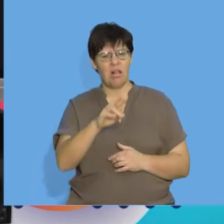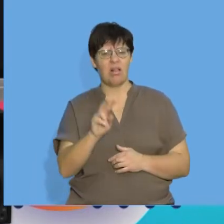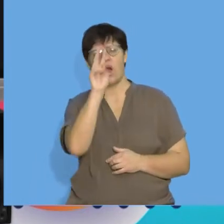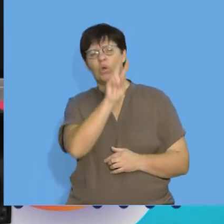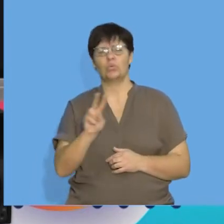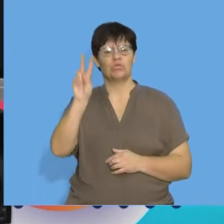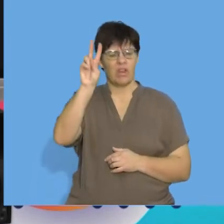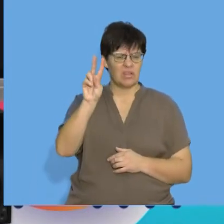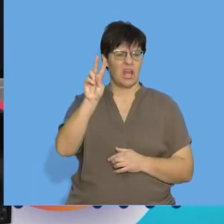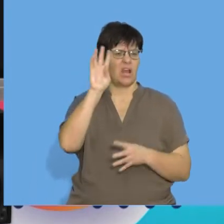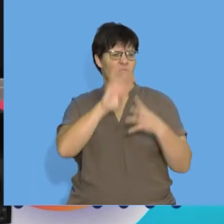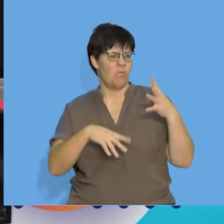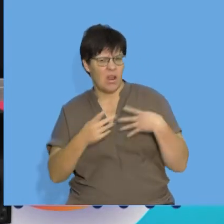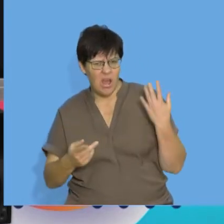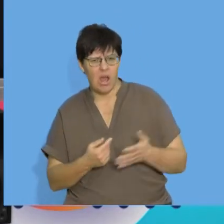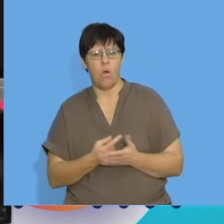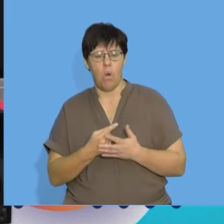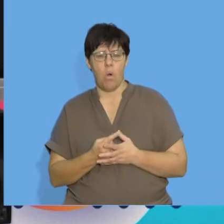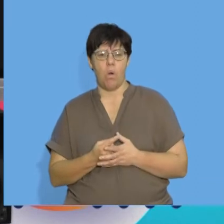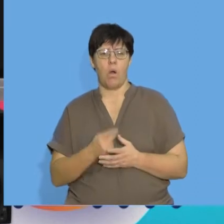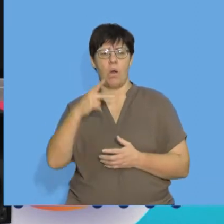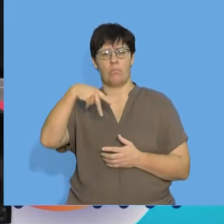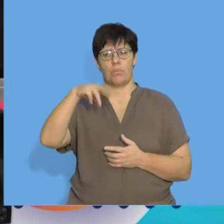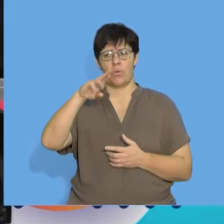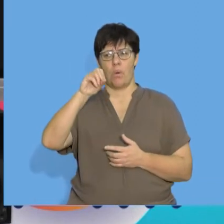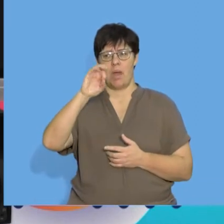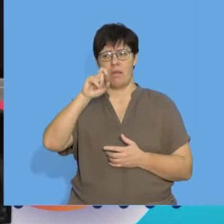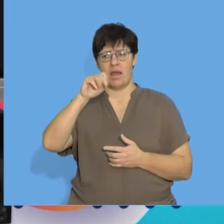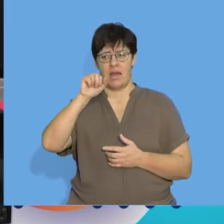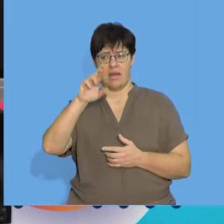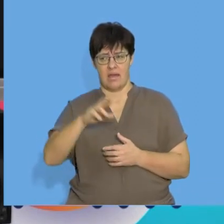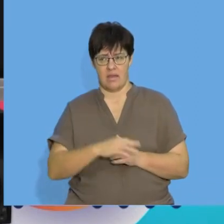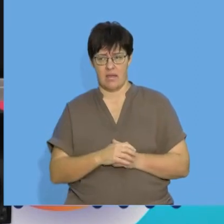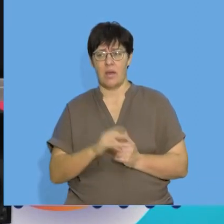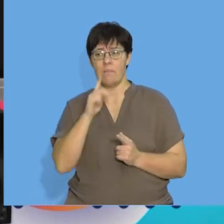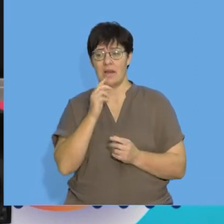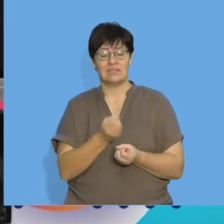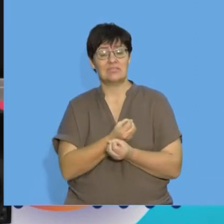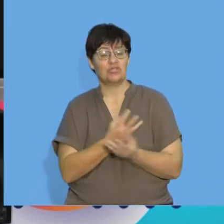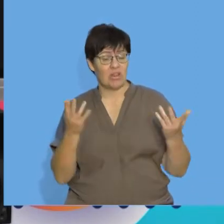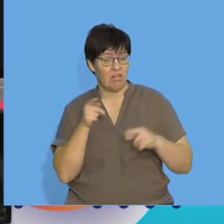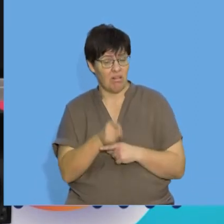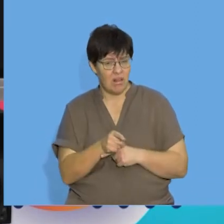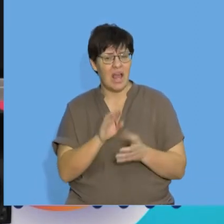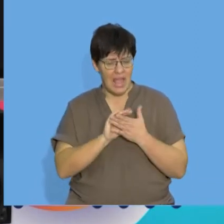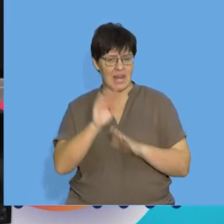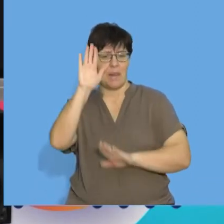formula or the quadratic form of a parabola, but we know that the quadratic general form can extend to patterns as well.